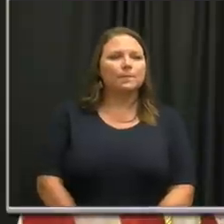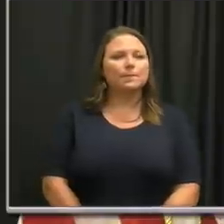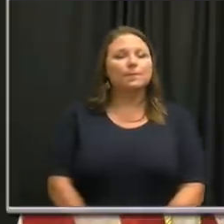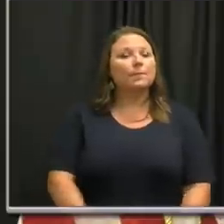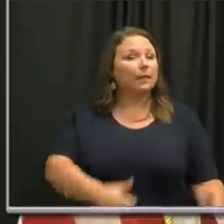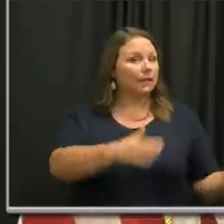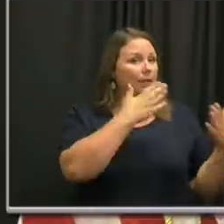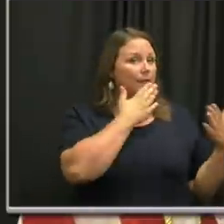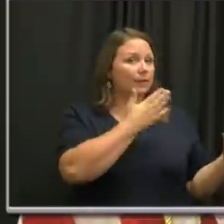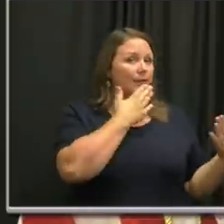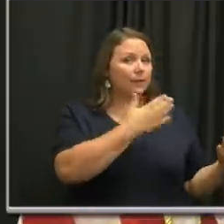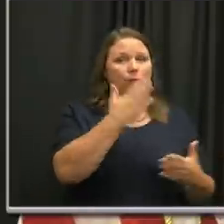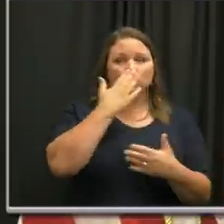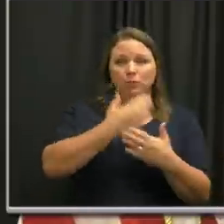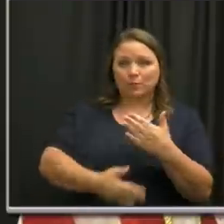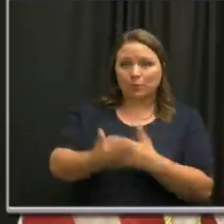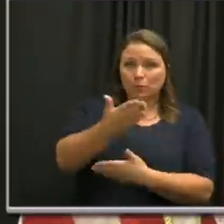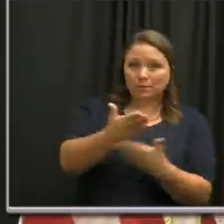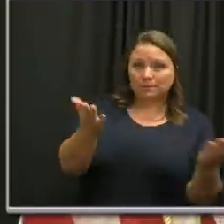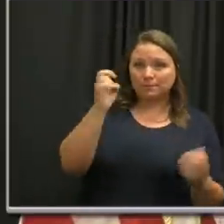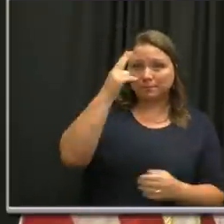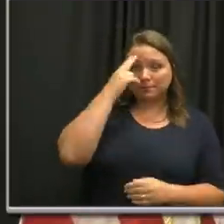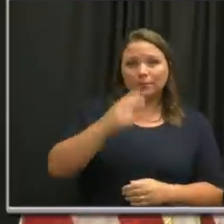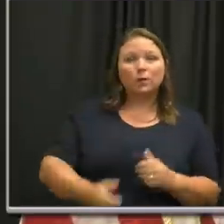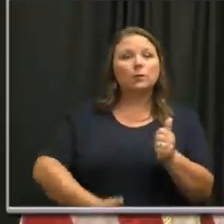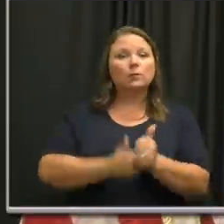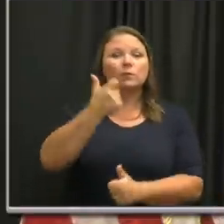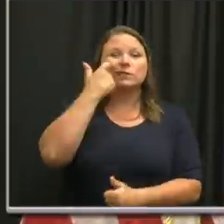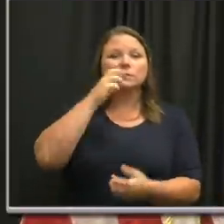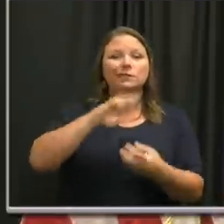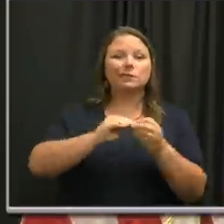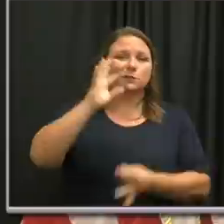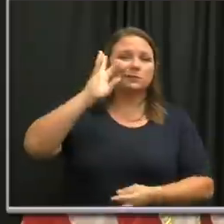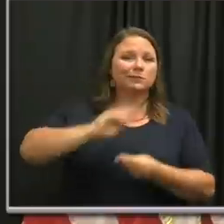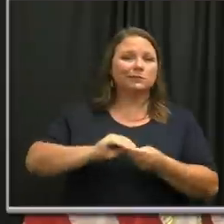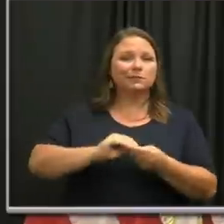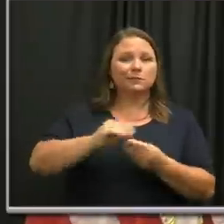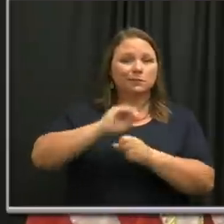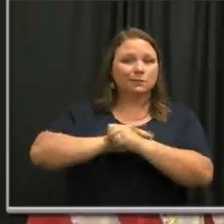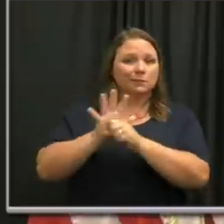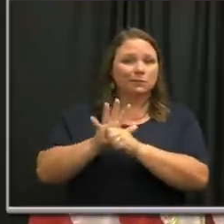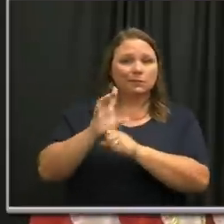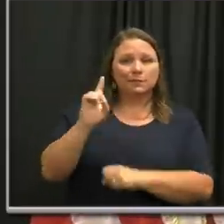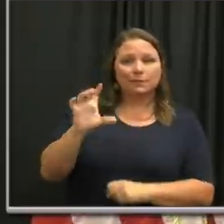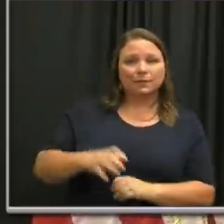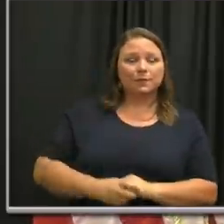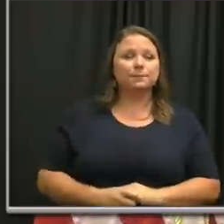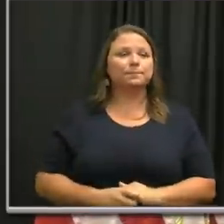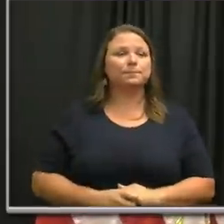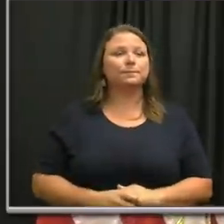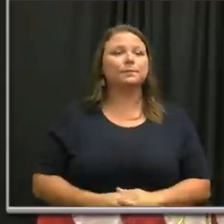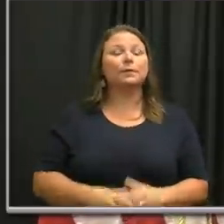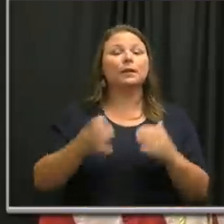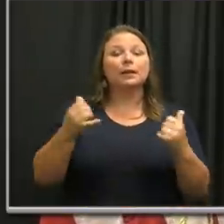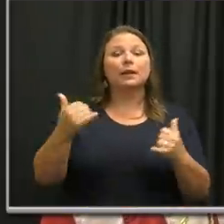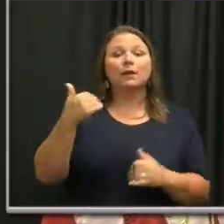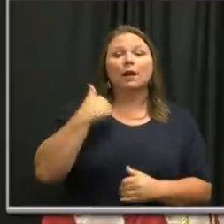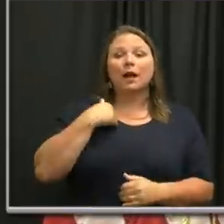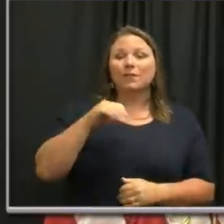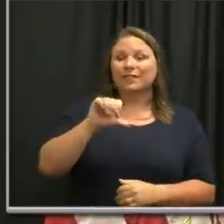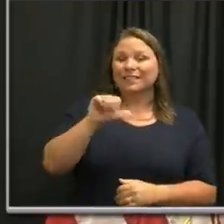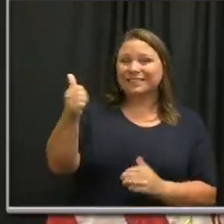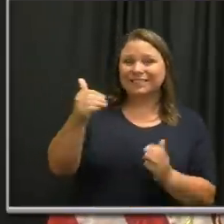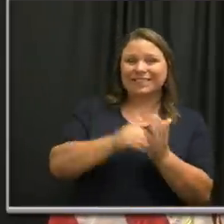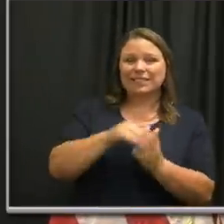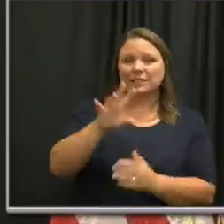Thank you, Mayor Cooper, and good morning, Nashville. Here's the latest on coronavirus in Davidson County. We now have 10